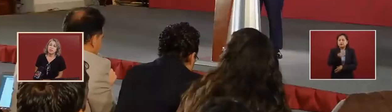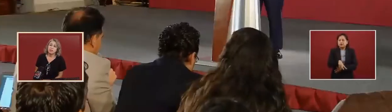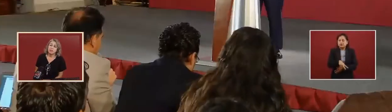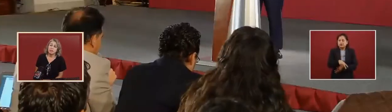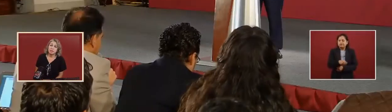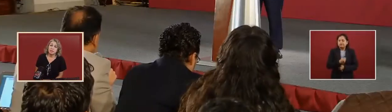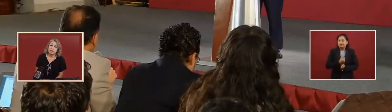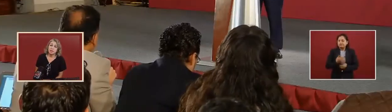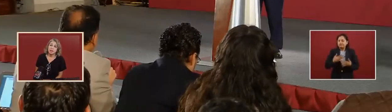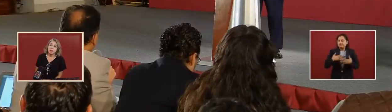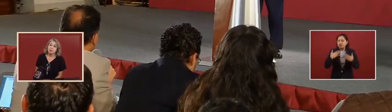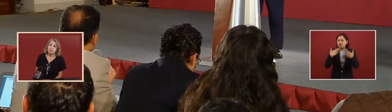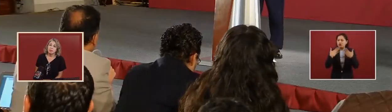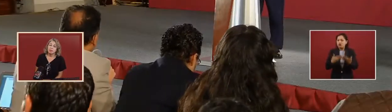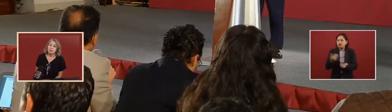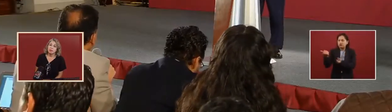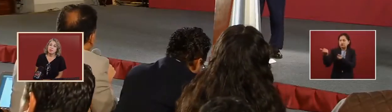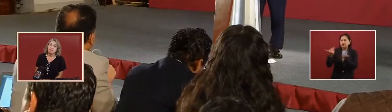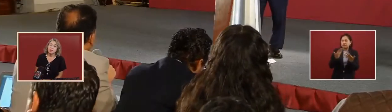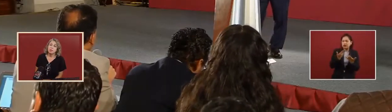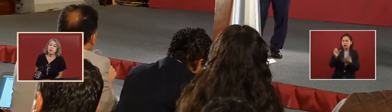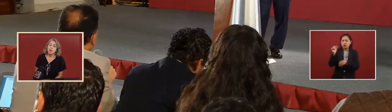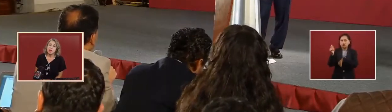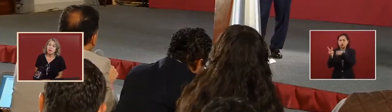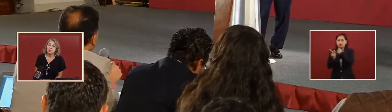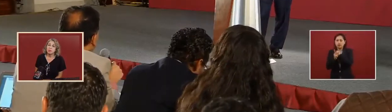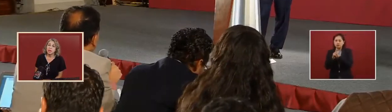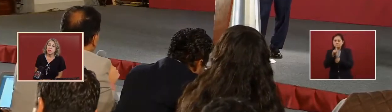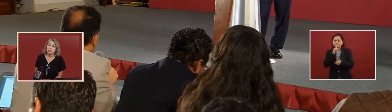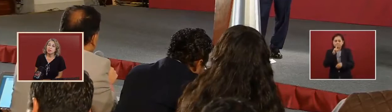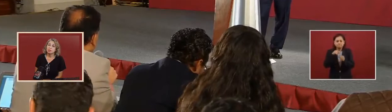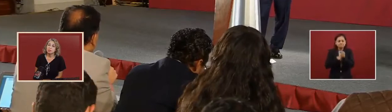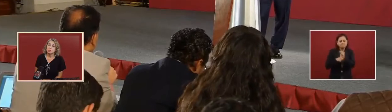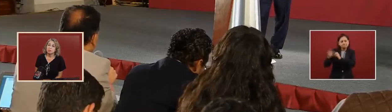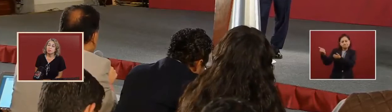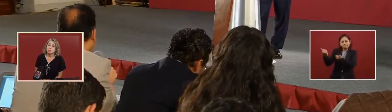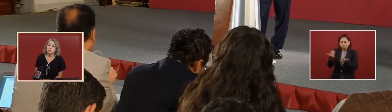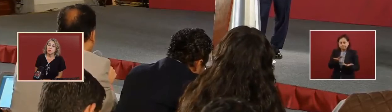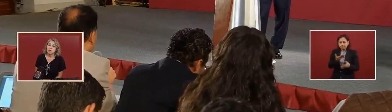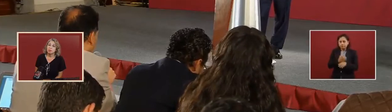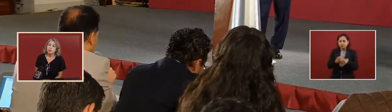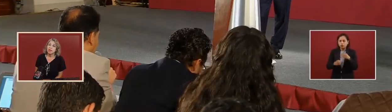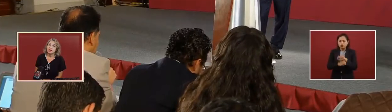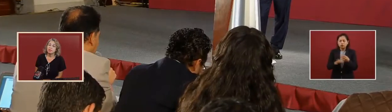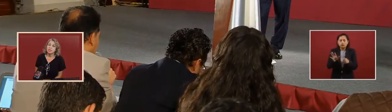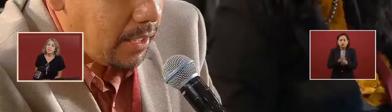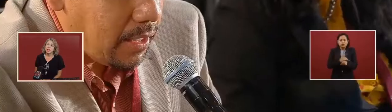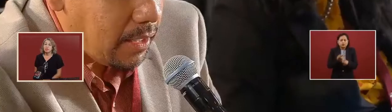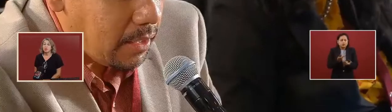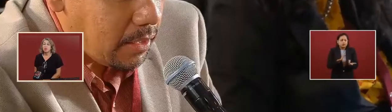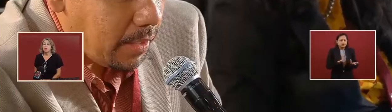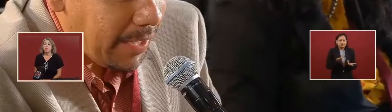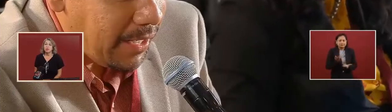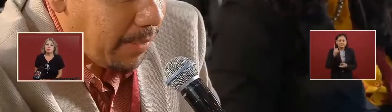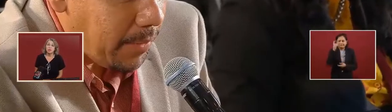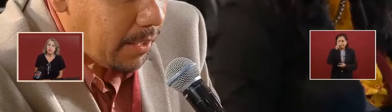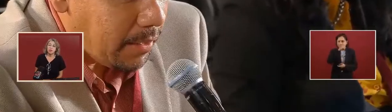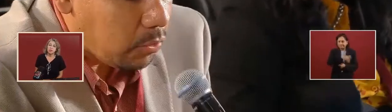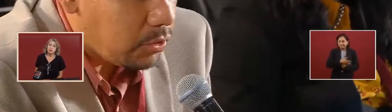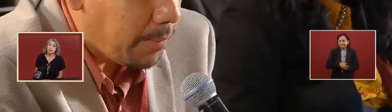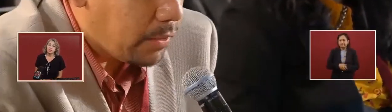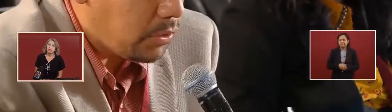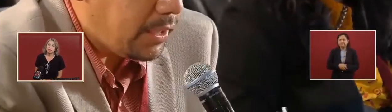they've been bringing contraband clothes because they have no other way of doing it this